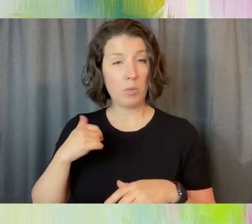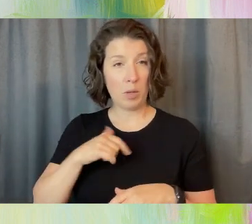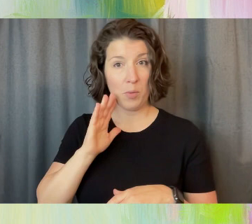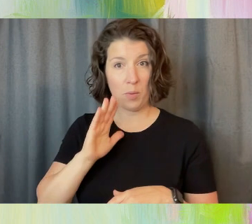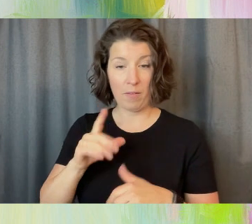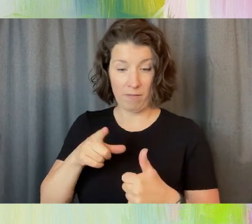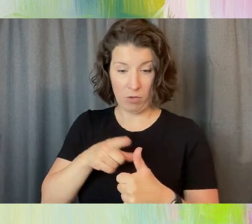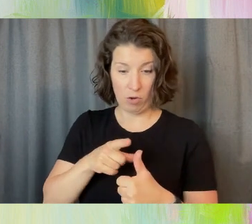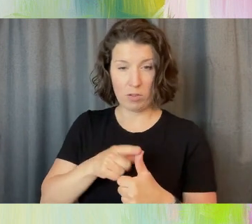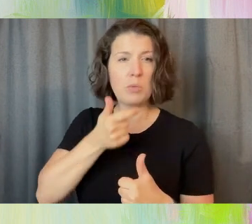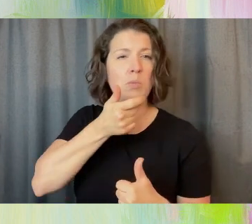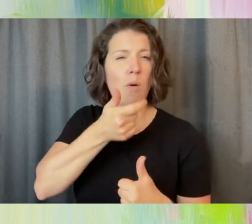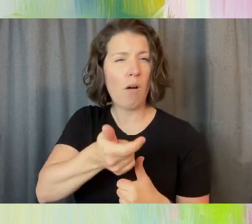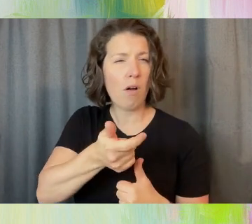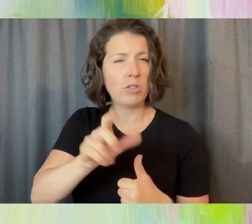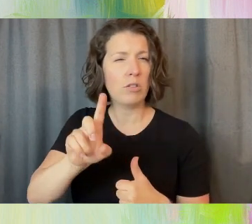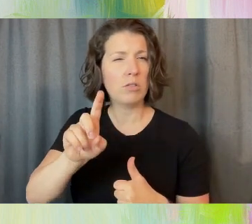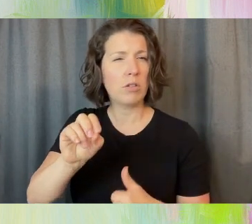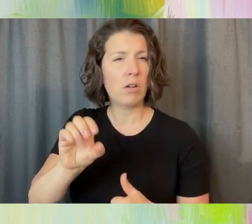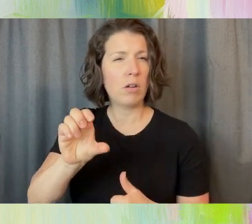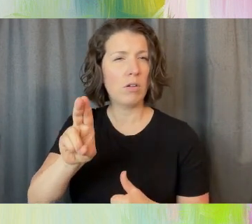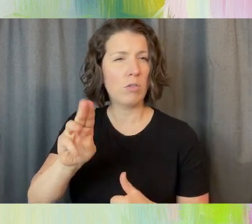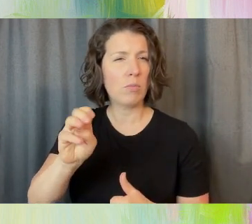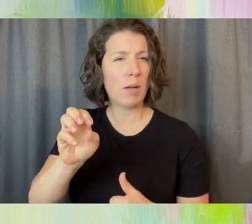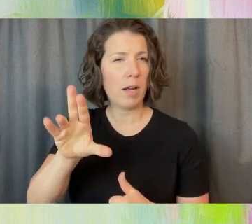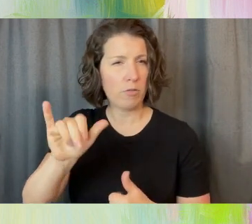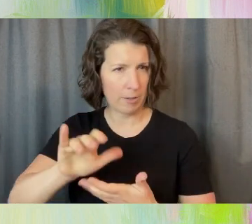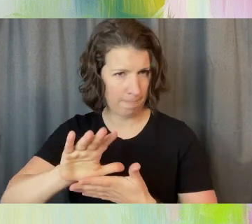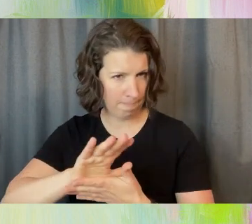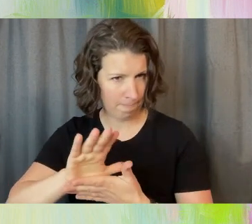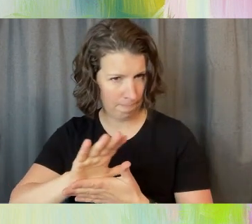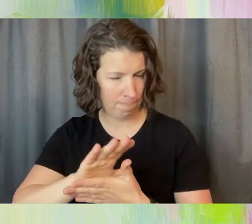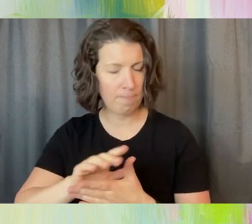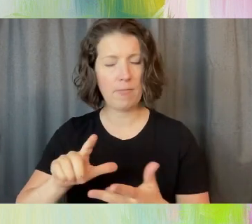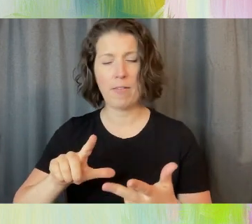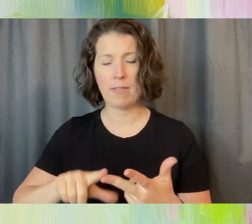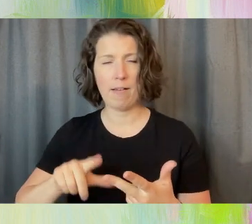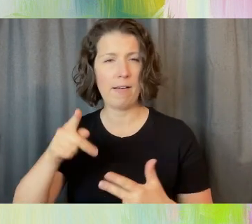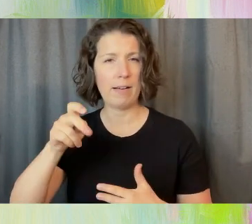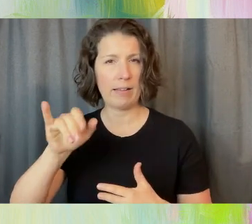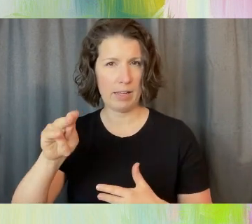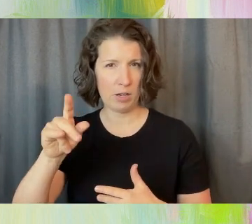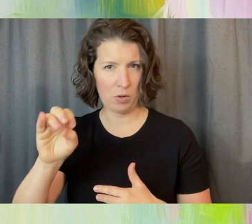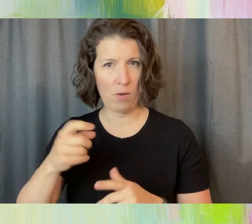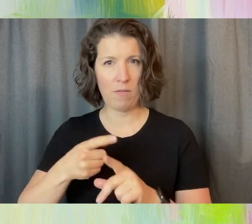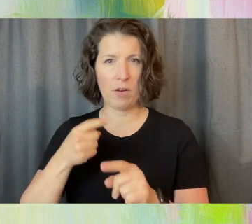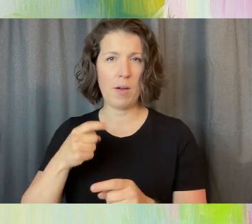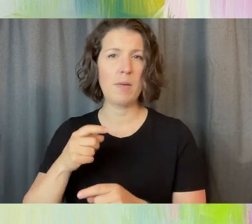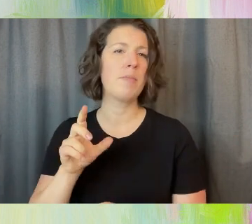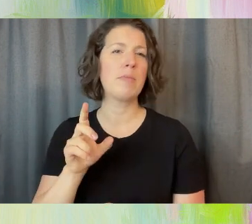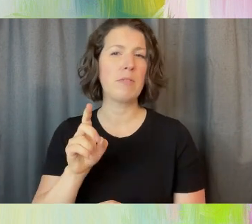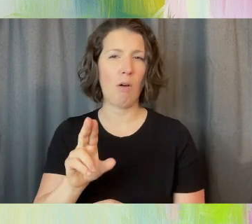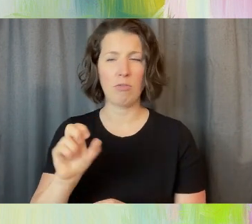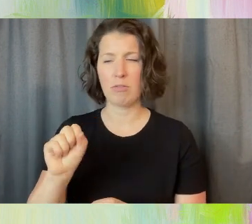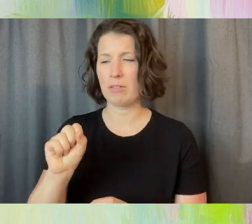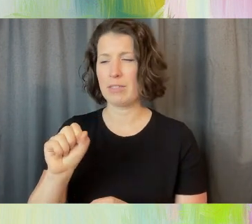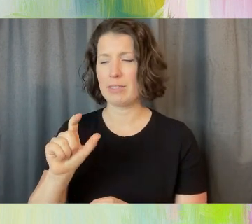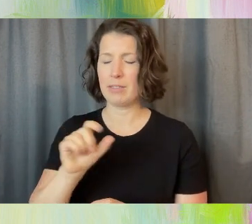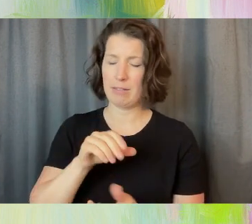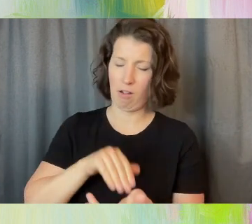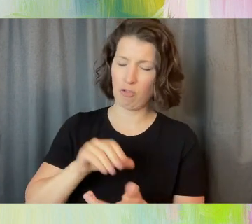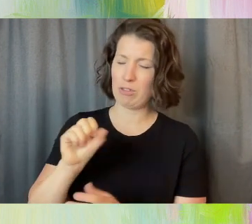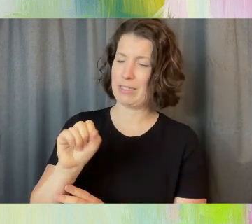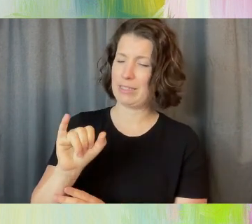documentary about, and then we're going to have a keynote presentation by Dr. Sylvia Amesty. Dr. Amesty